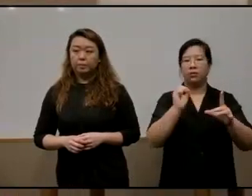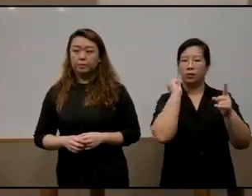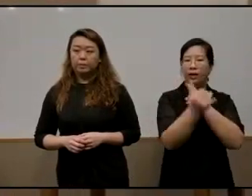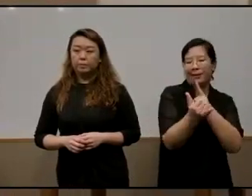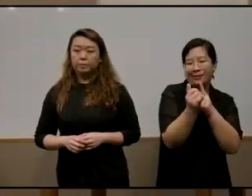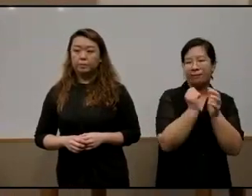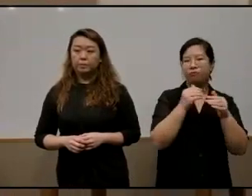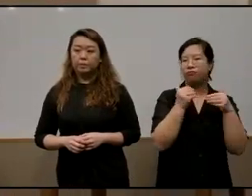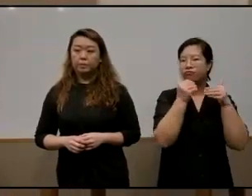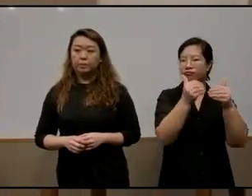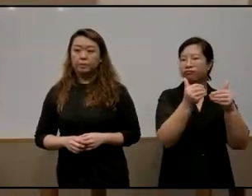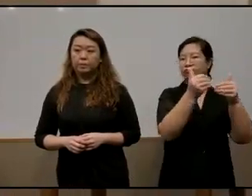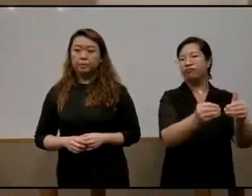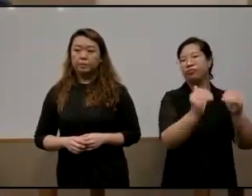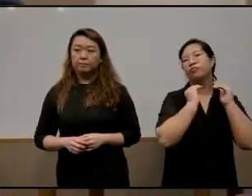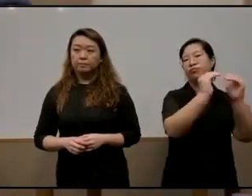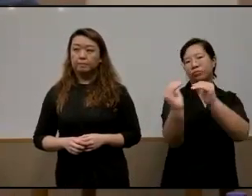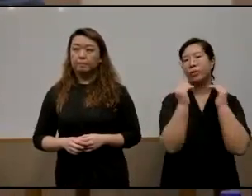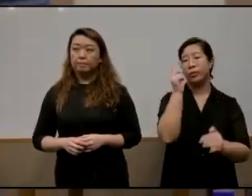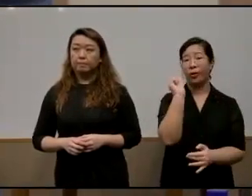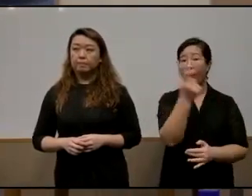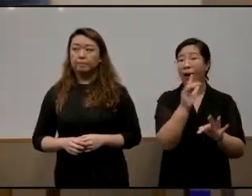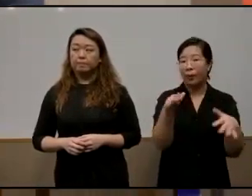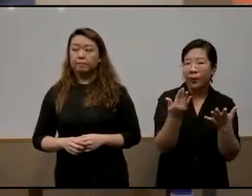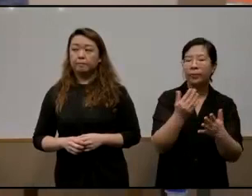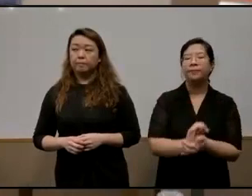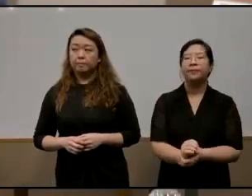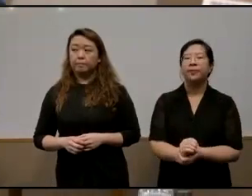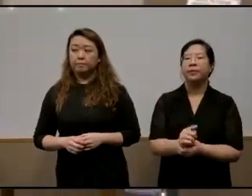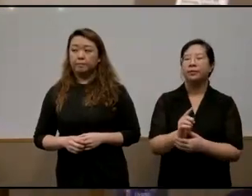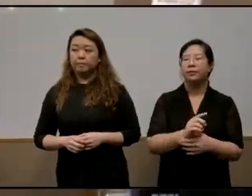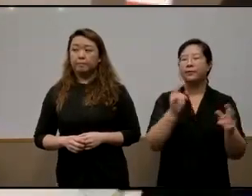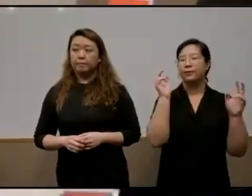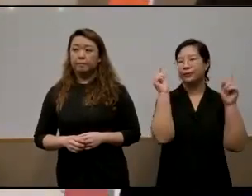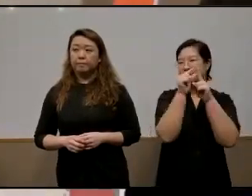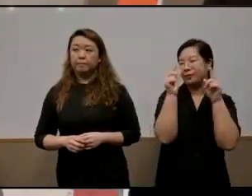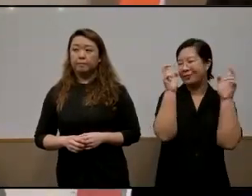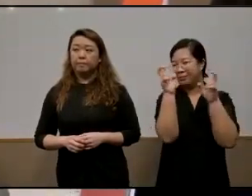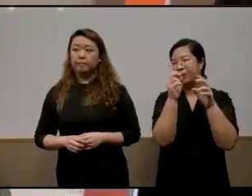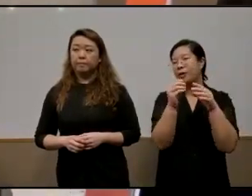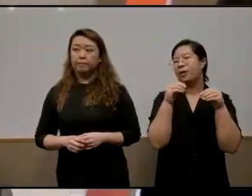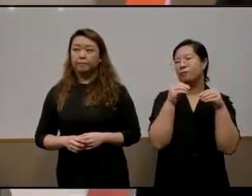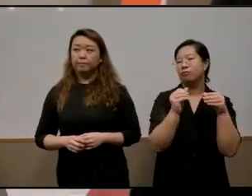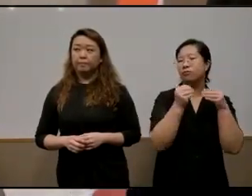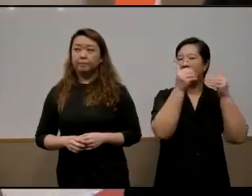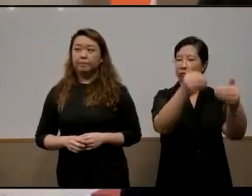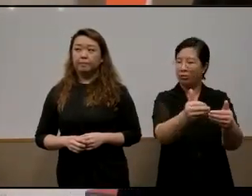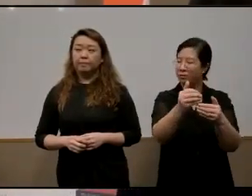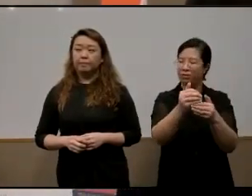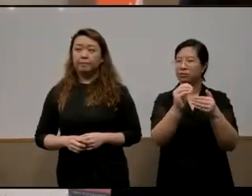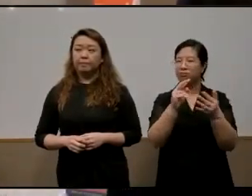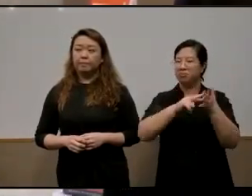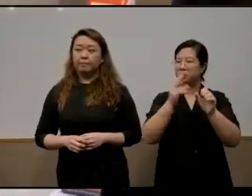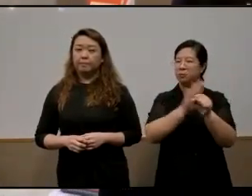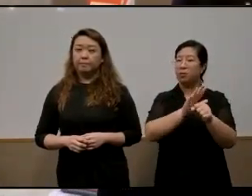healthy that's equitable and beneficial for all i think the term was moving forward is also very meaningful and i think aaron alluded to an